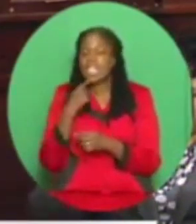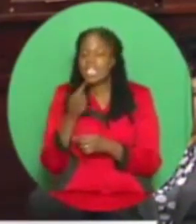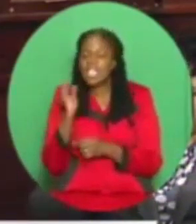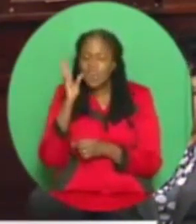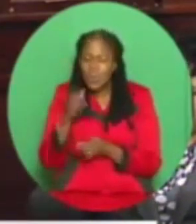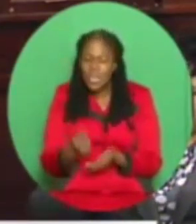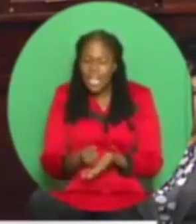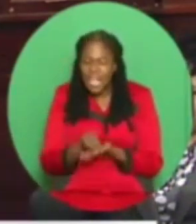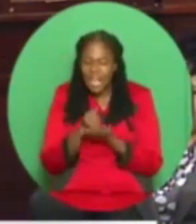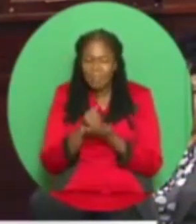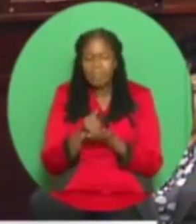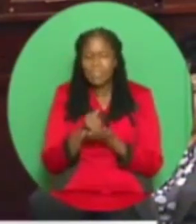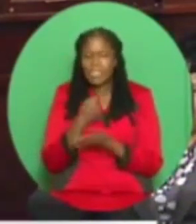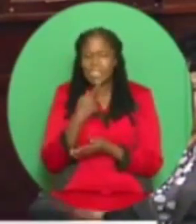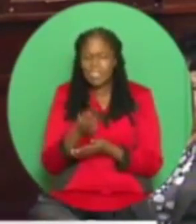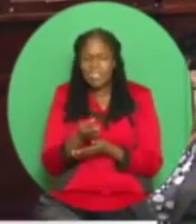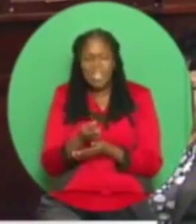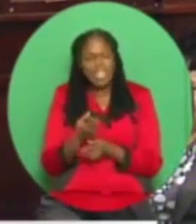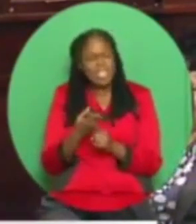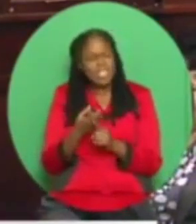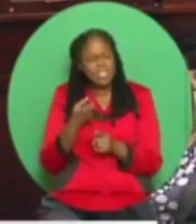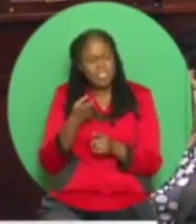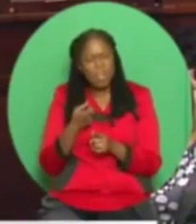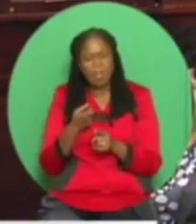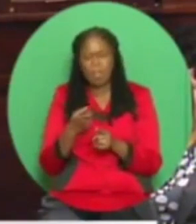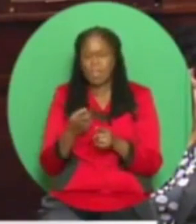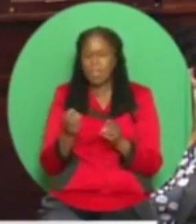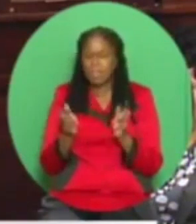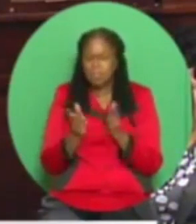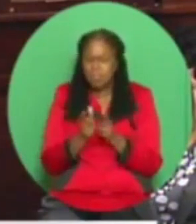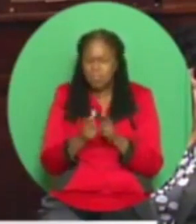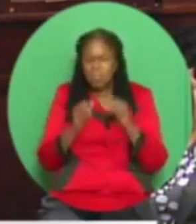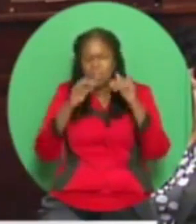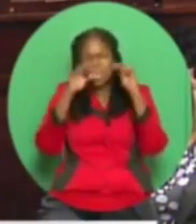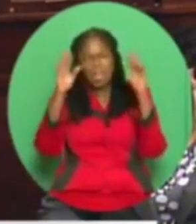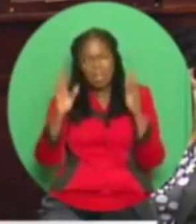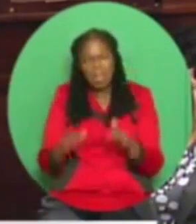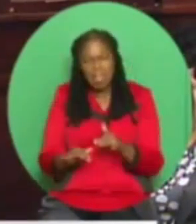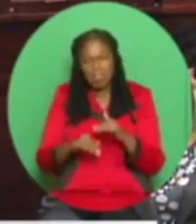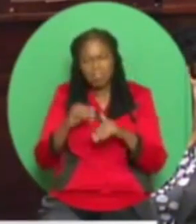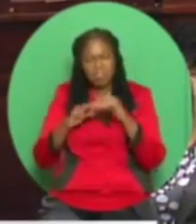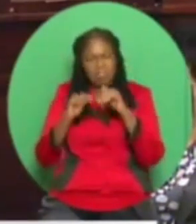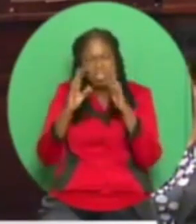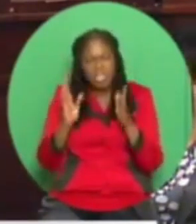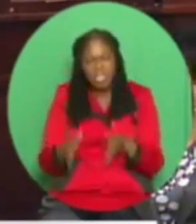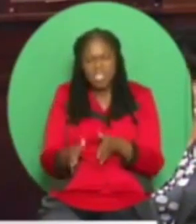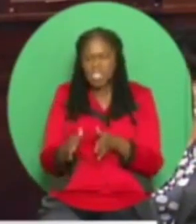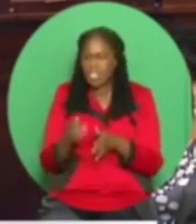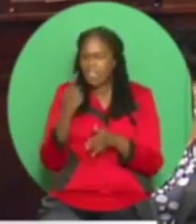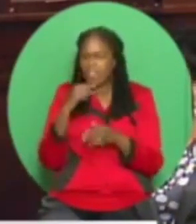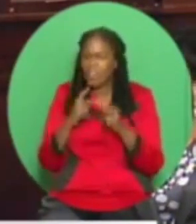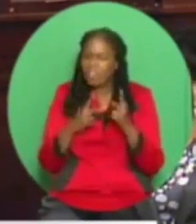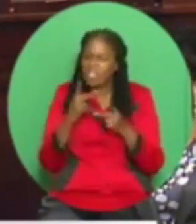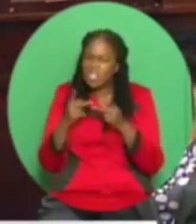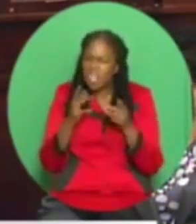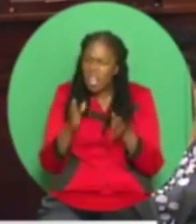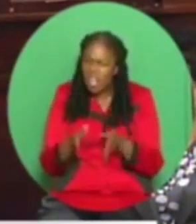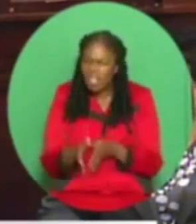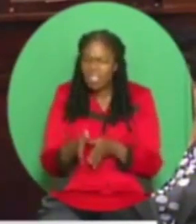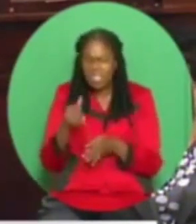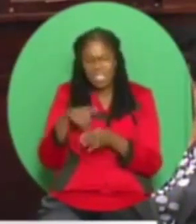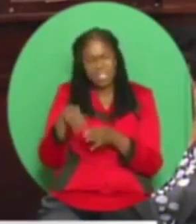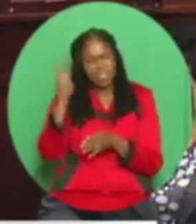this company is operating out of a building in Suriname, that is a lodge for visitors. The office is behind a lodge,